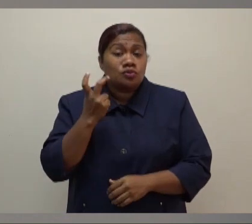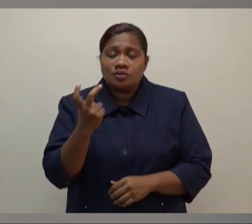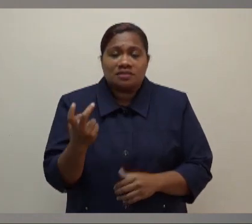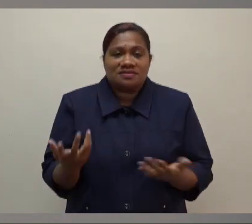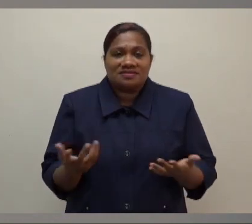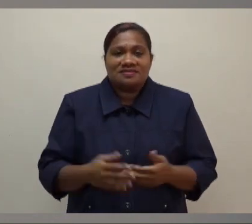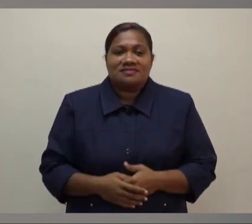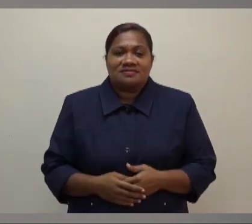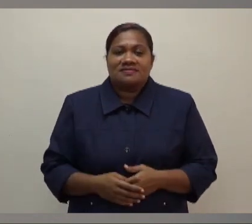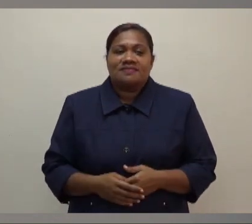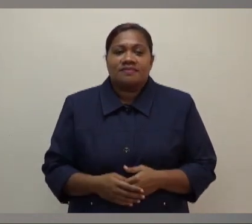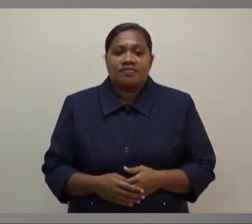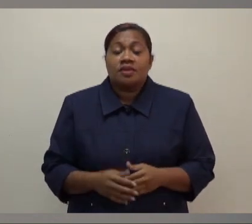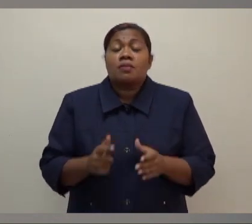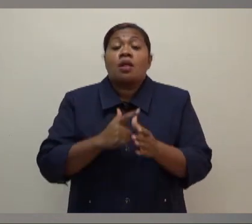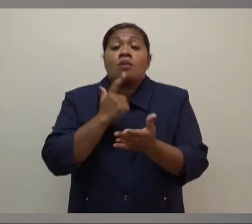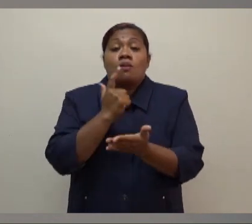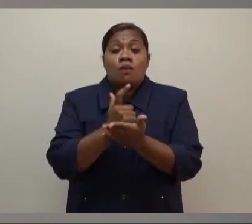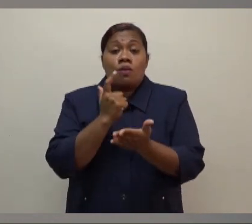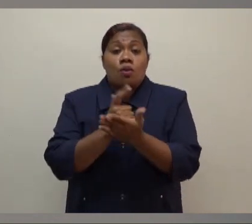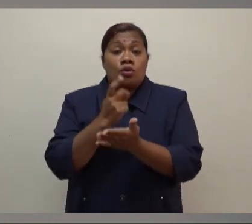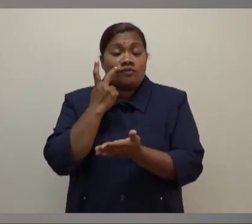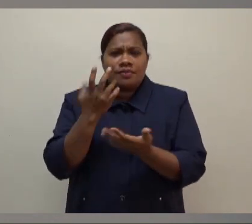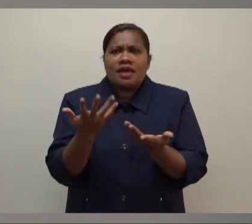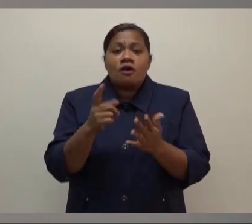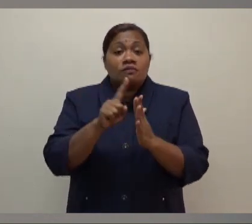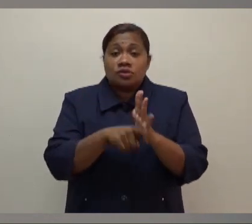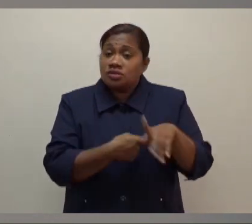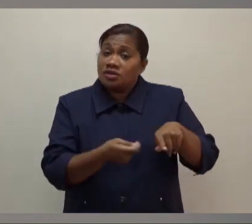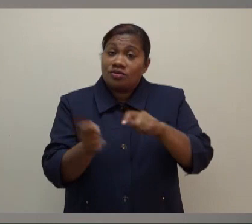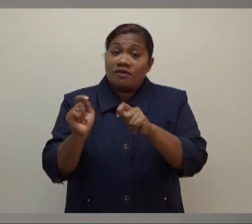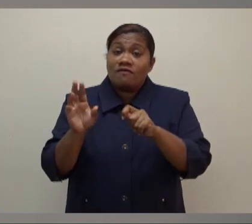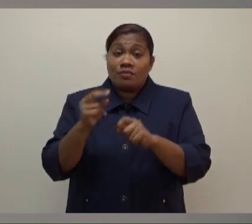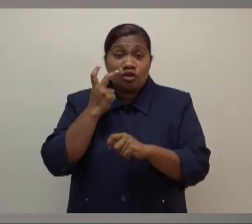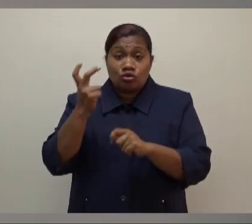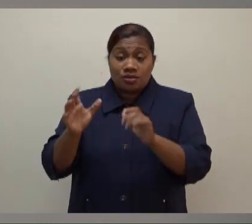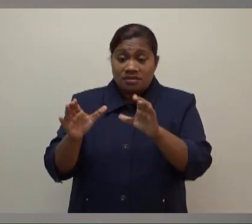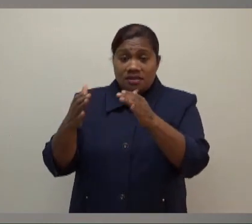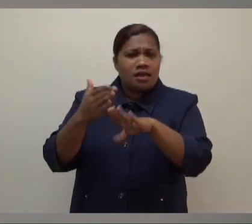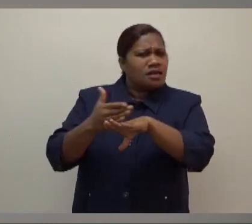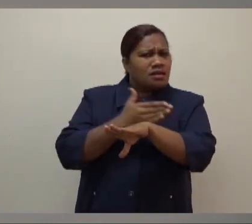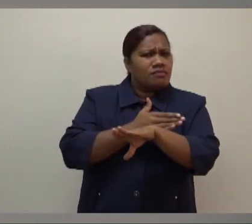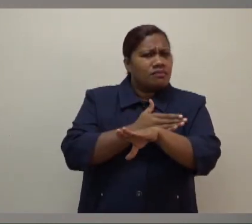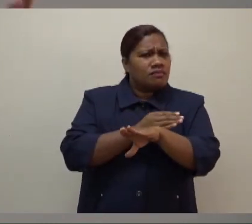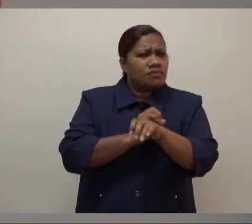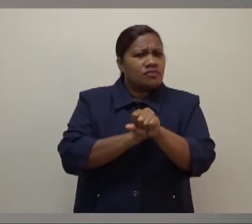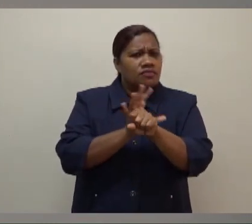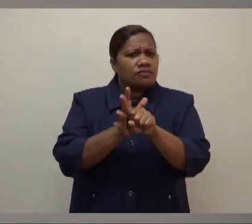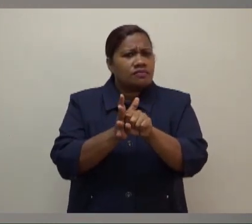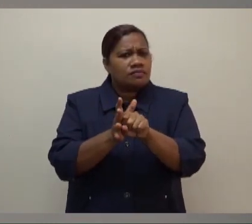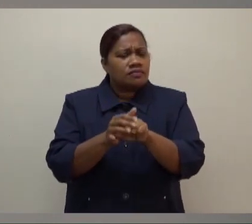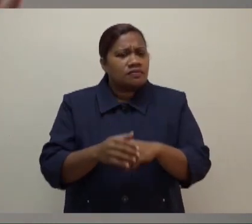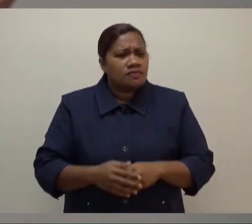Look, a lot of tourists have actually, generally February, as you would know from the tourism sector even before COVID, is what we call the lull period.